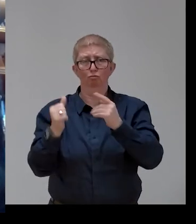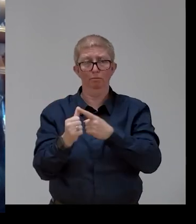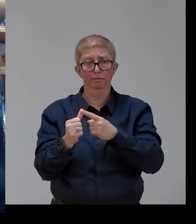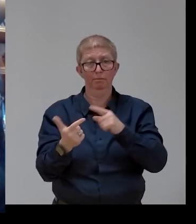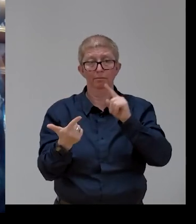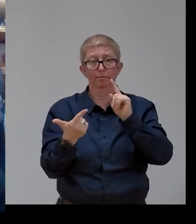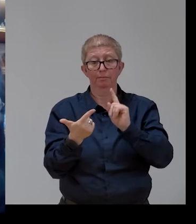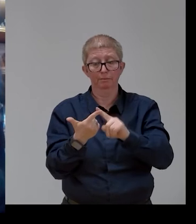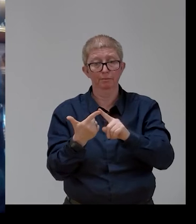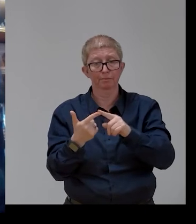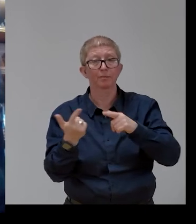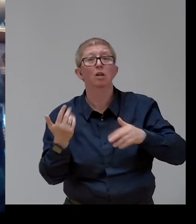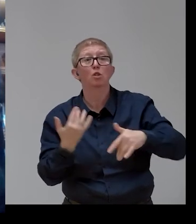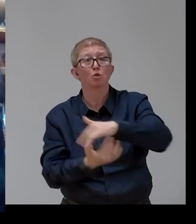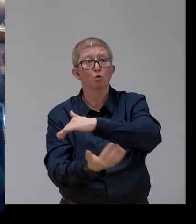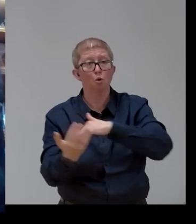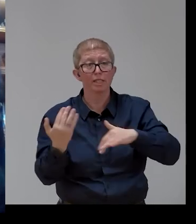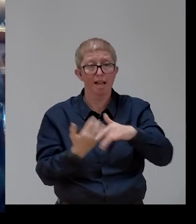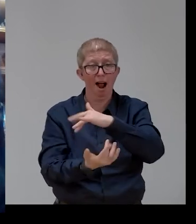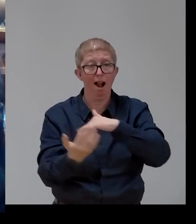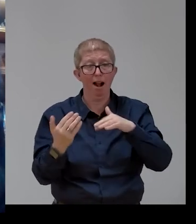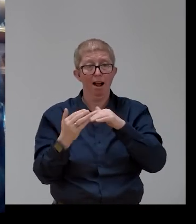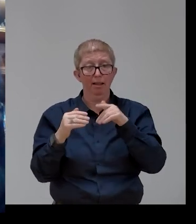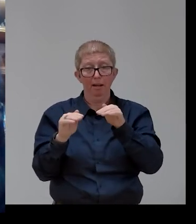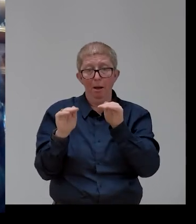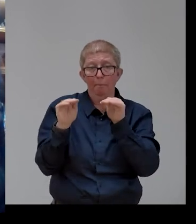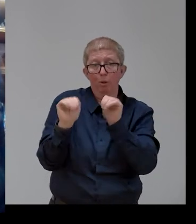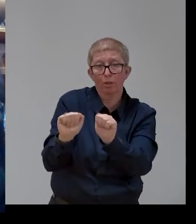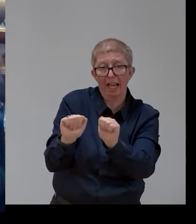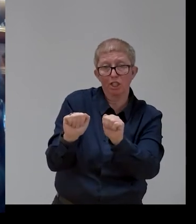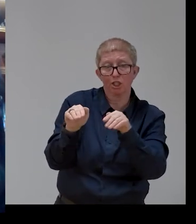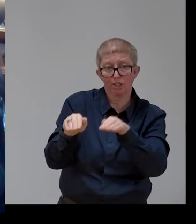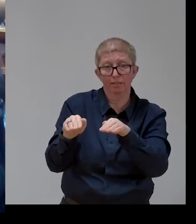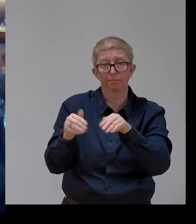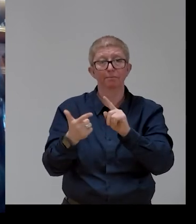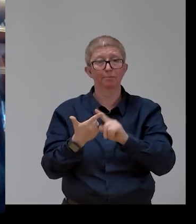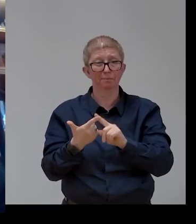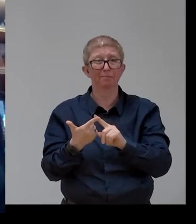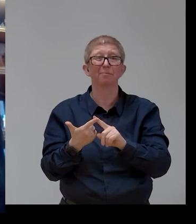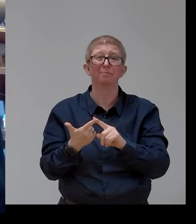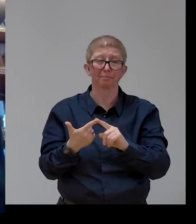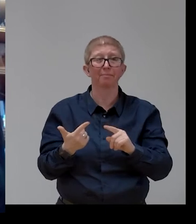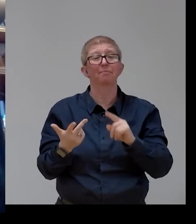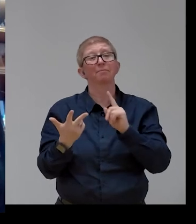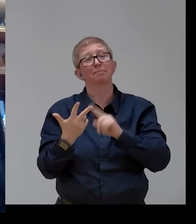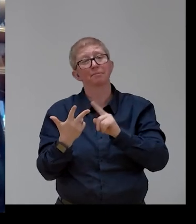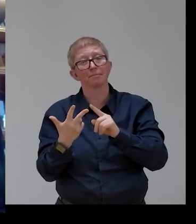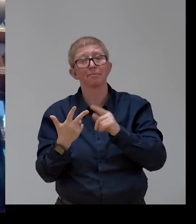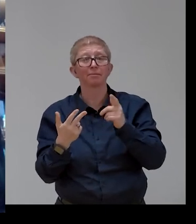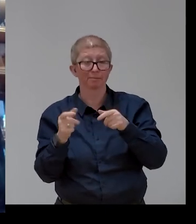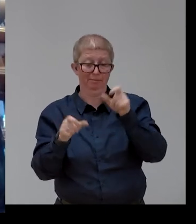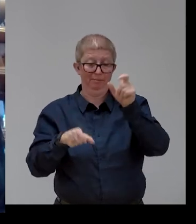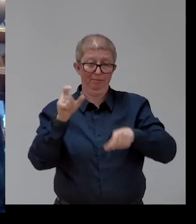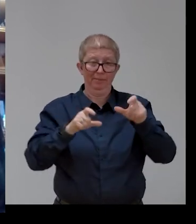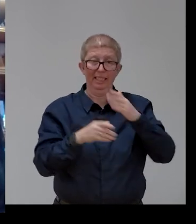in these three categories, we have the persons with disabilities. It's very important to stress